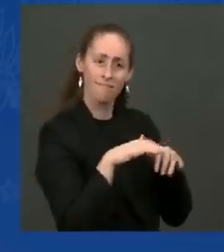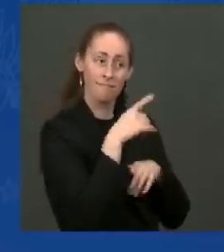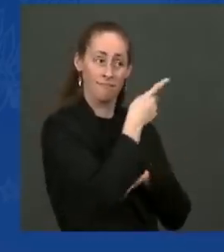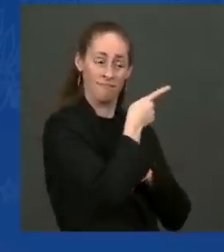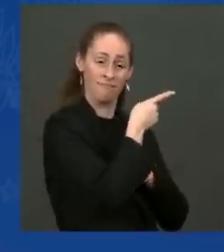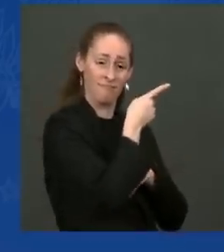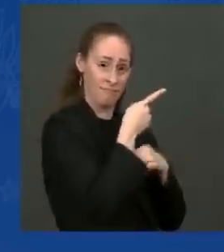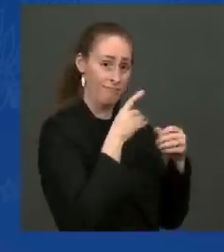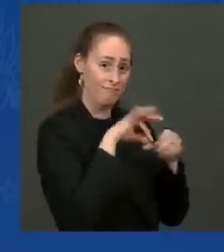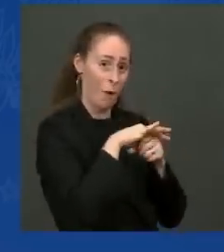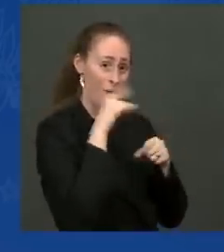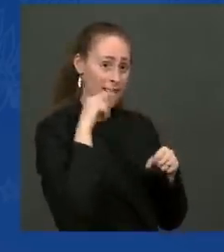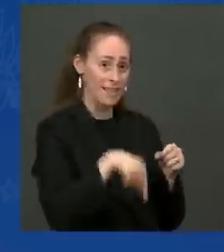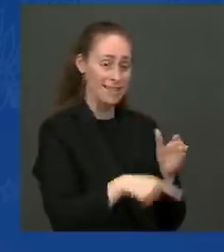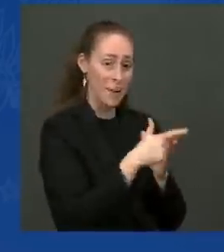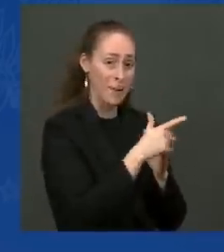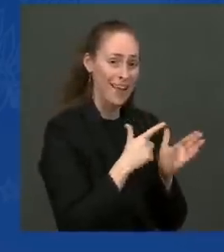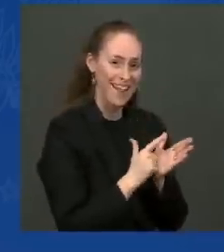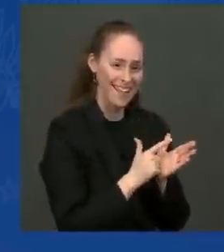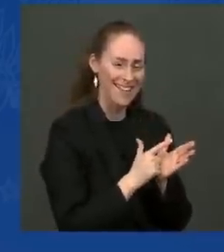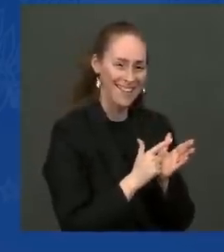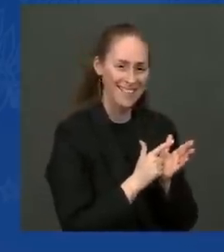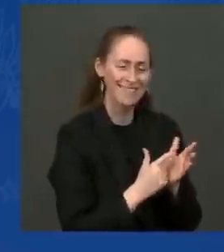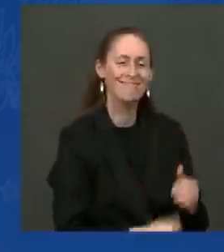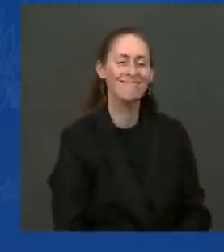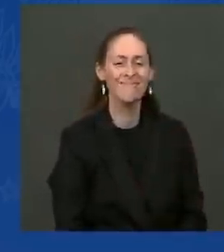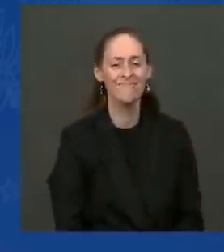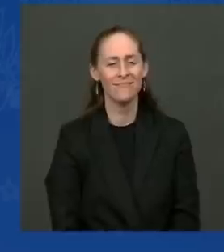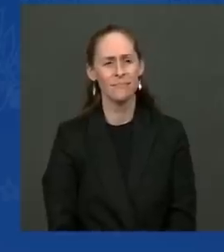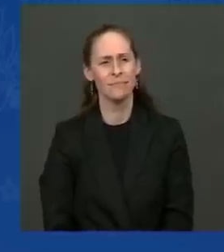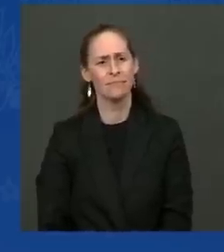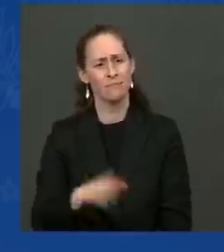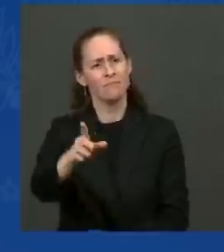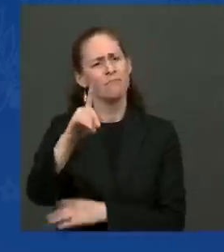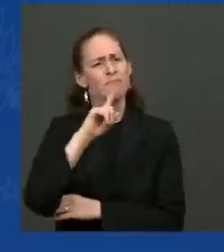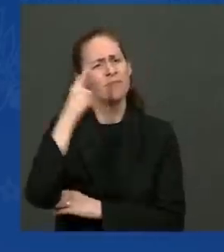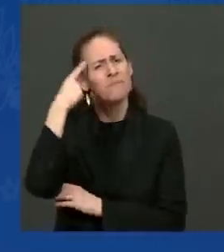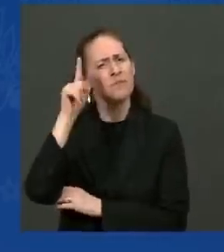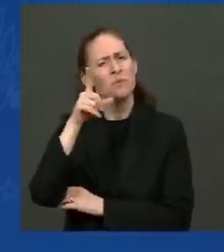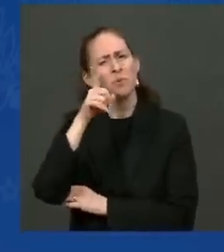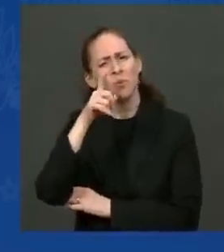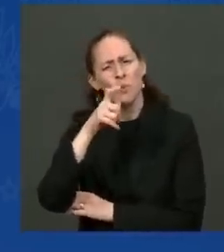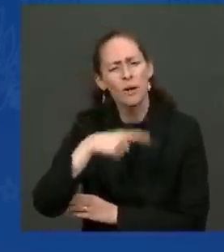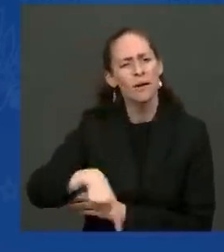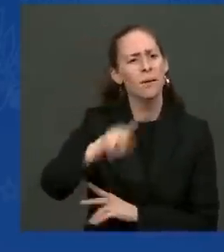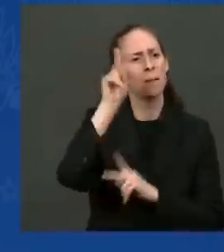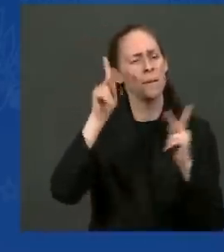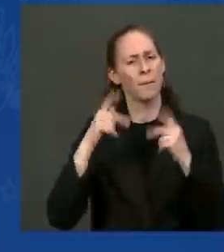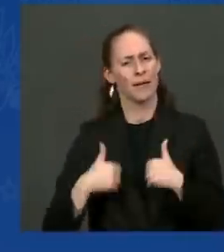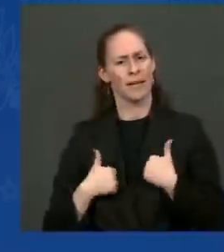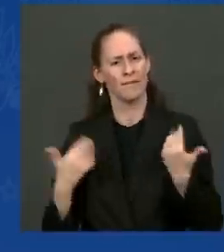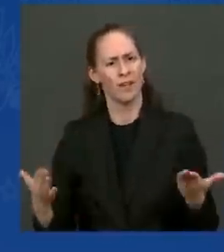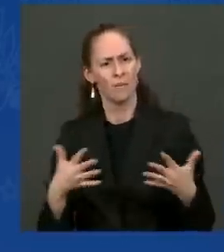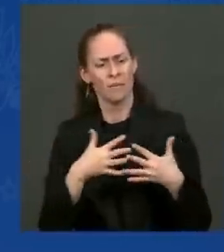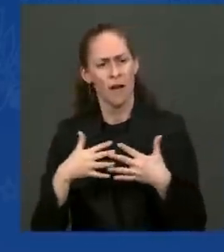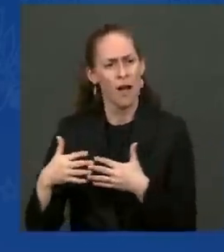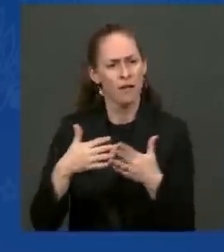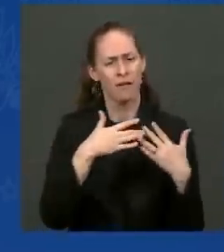And we are here because of the millions of Americans who believed that we could get this done.